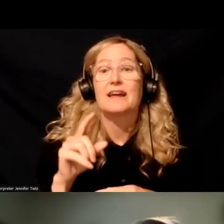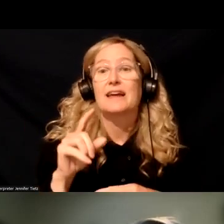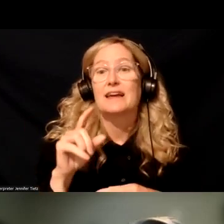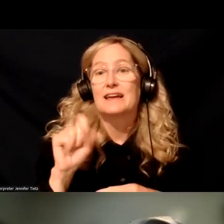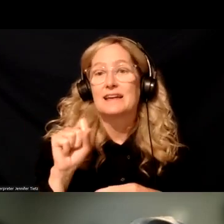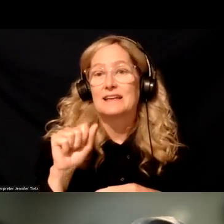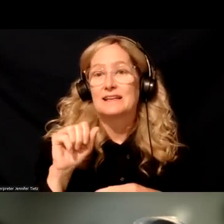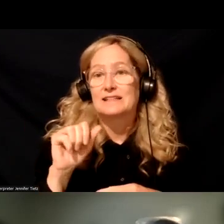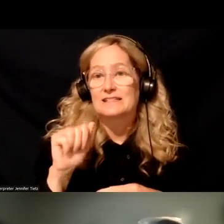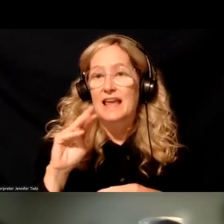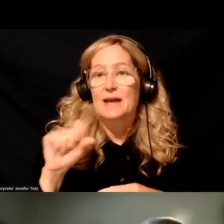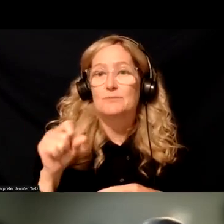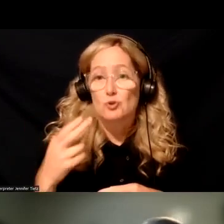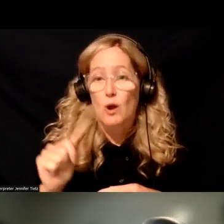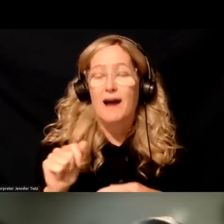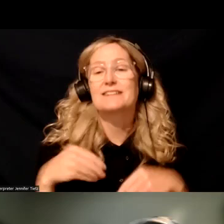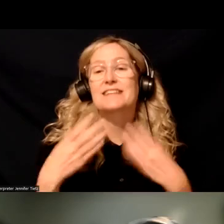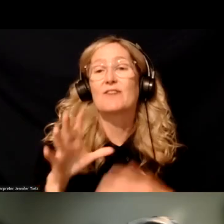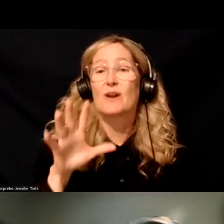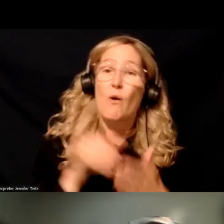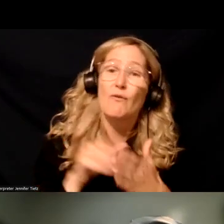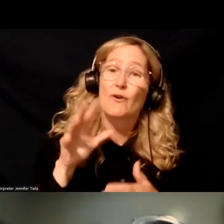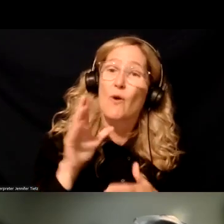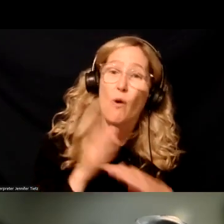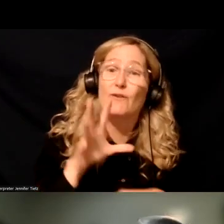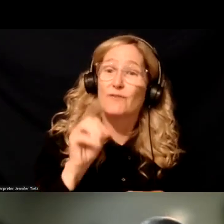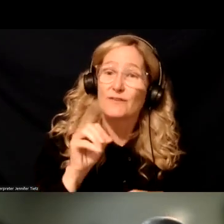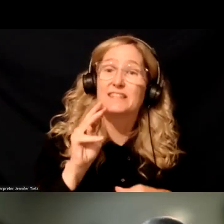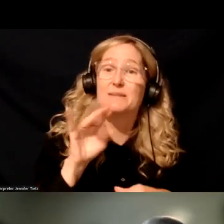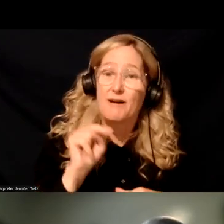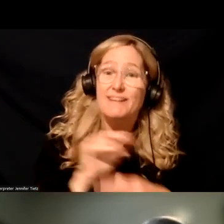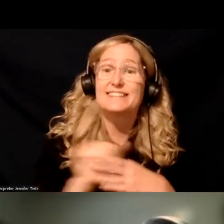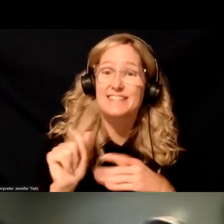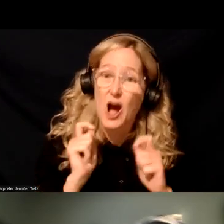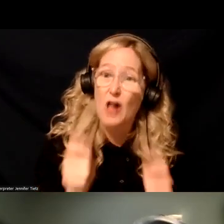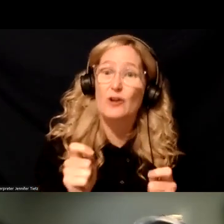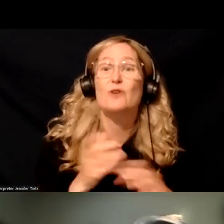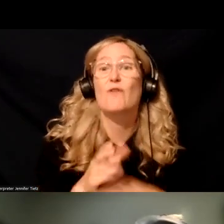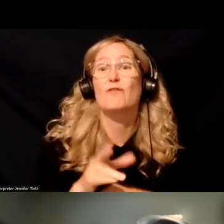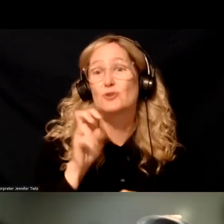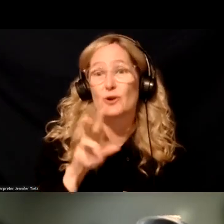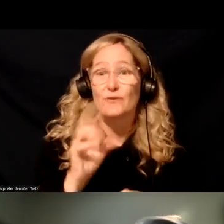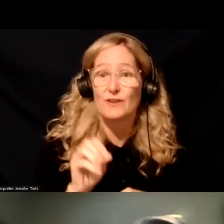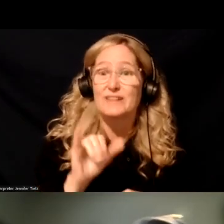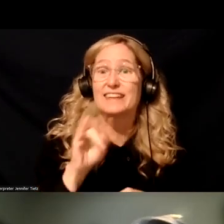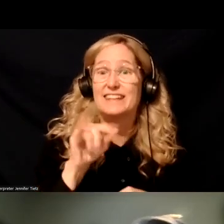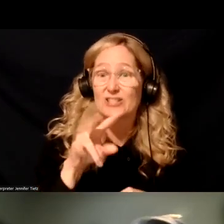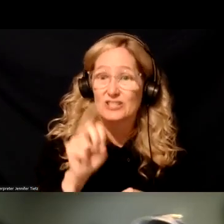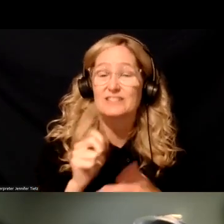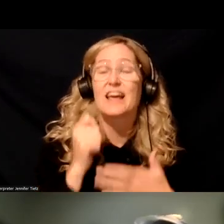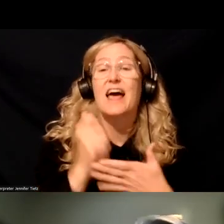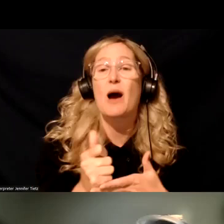more than $50 million to over 250 innovative initiatives that have spanned 49 states, five